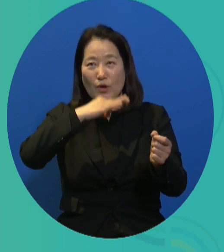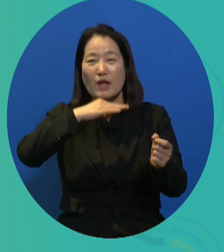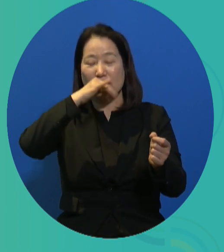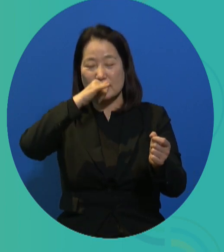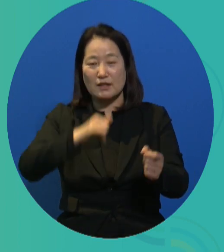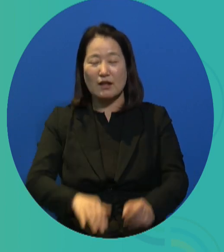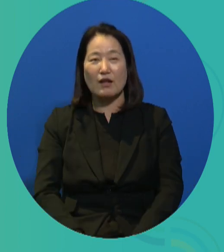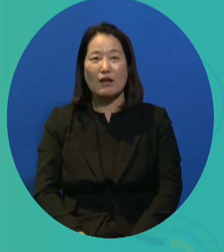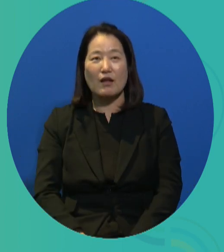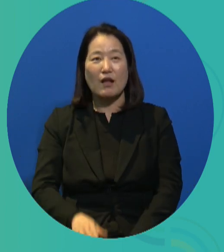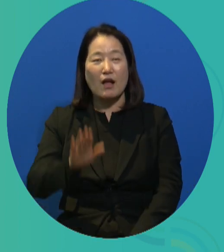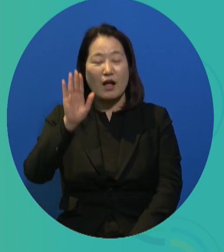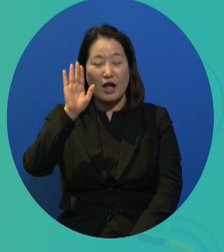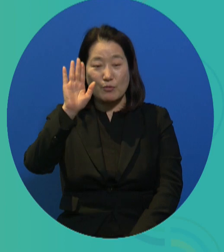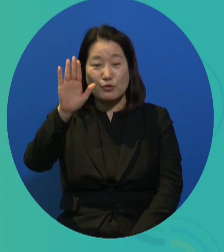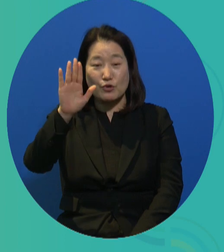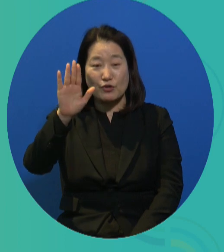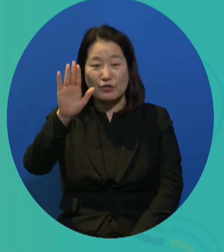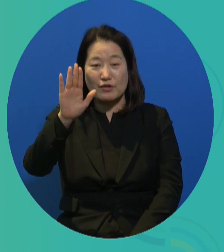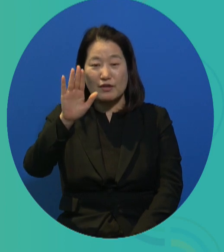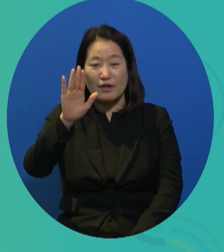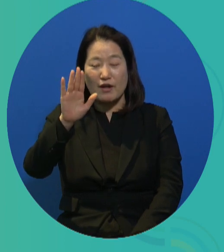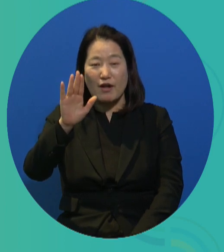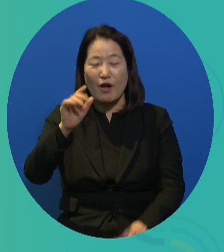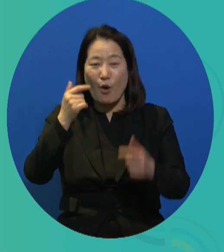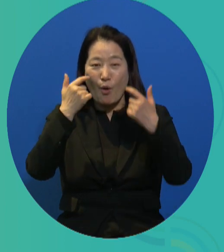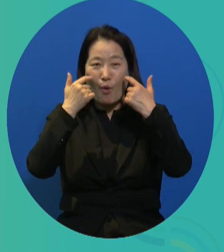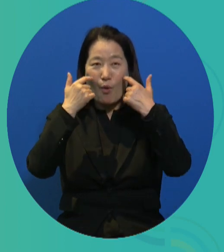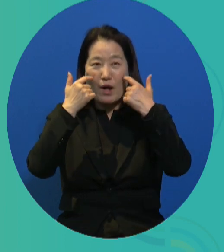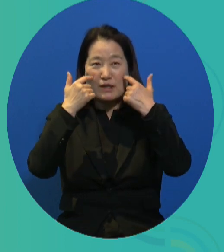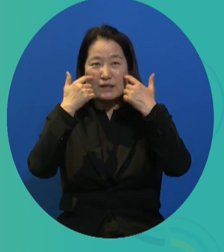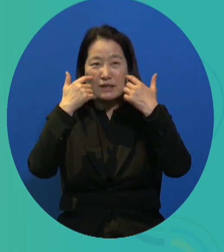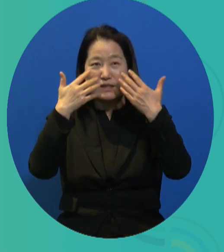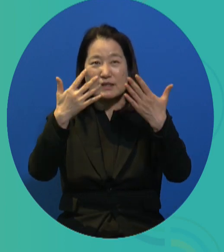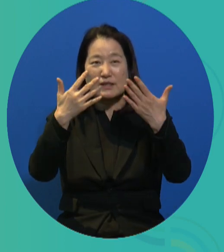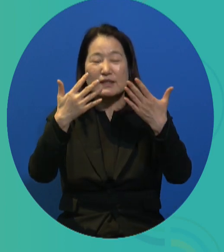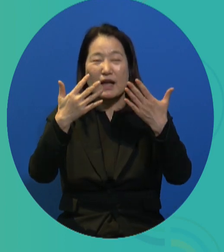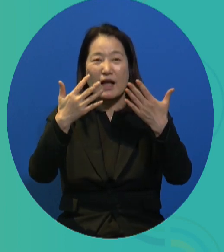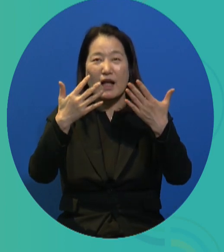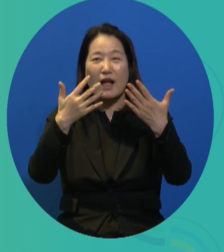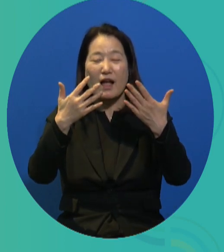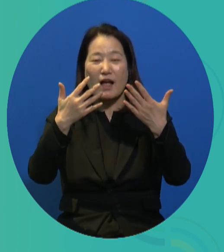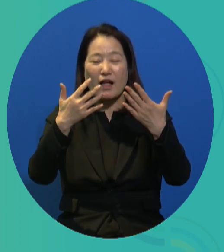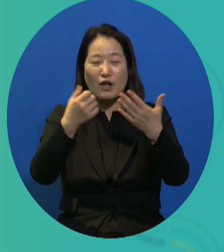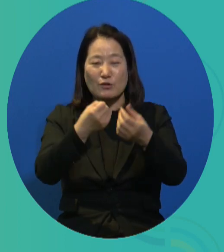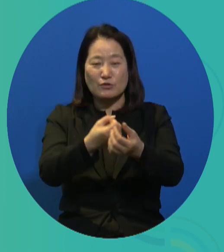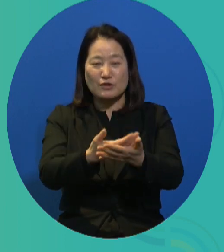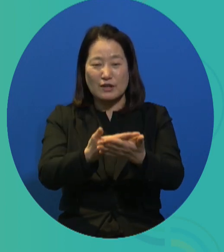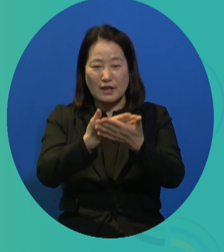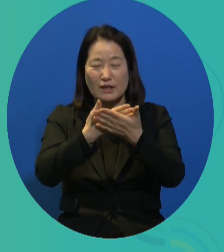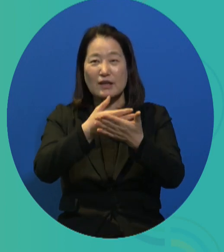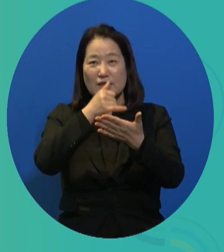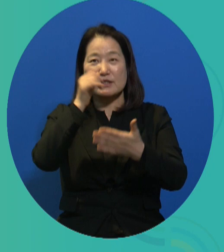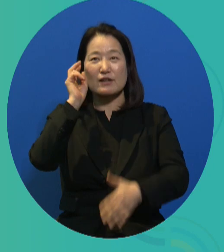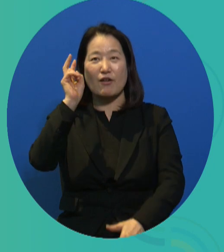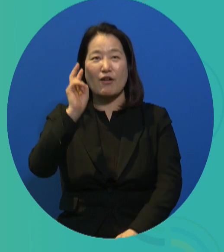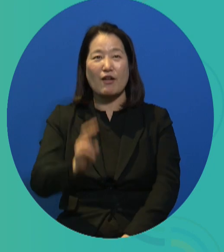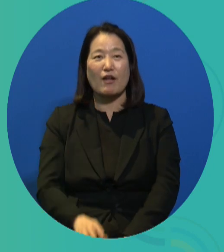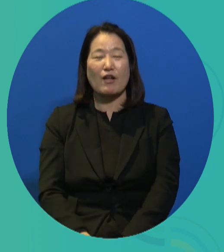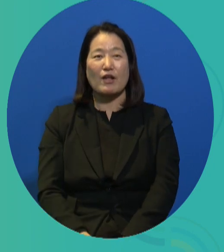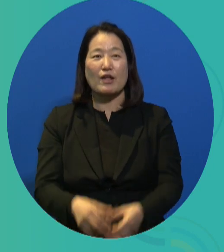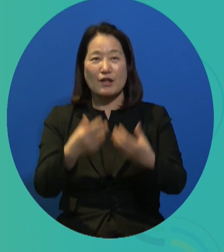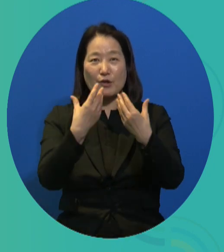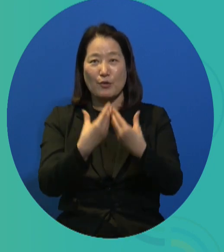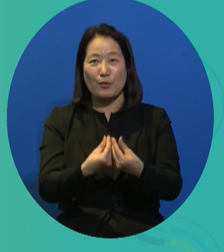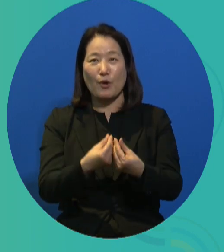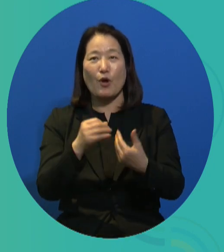are not a lot of many results that we can provide to you right now. But I can illustrate several case examples.